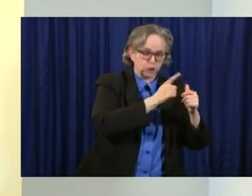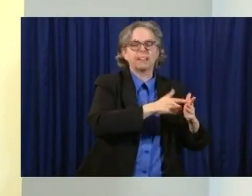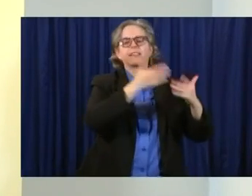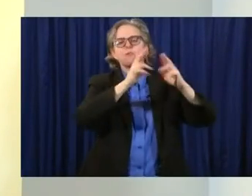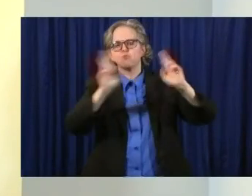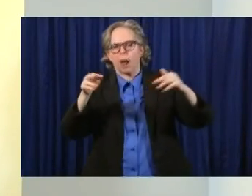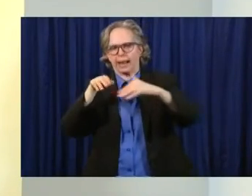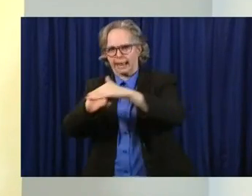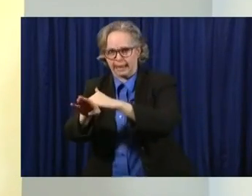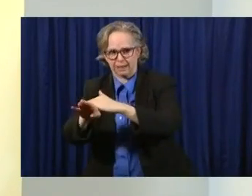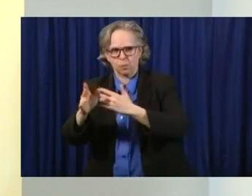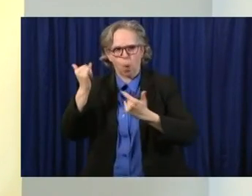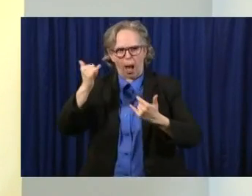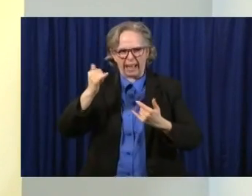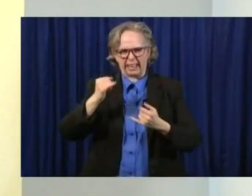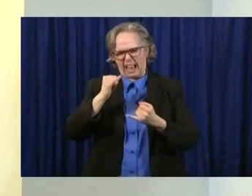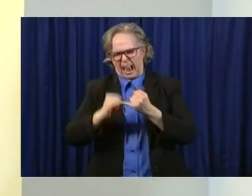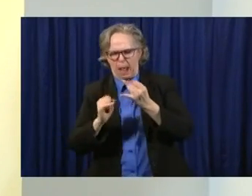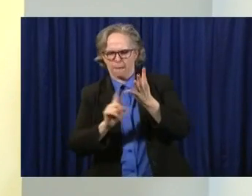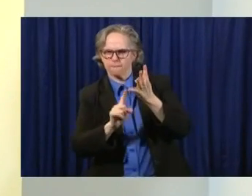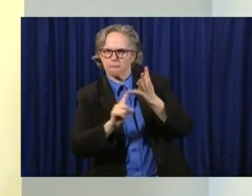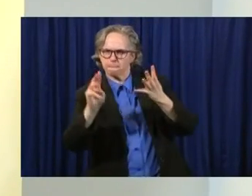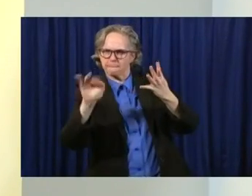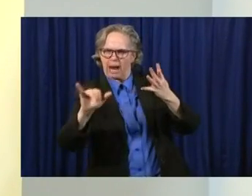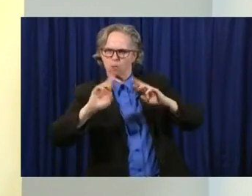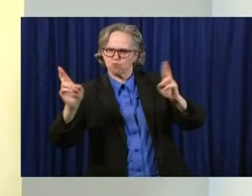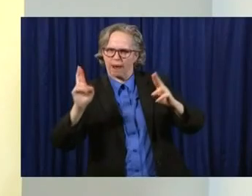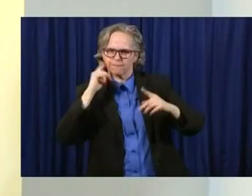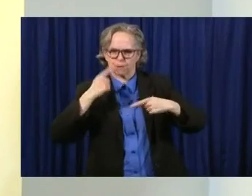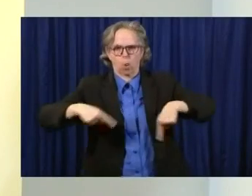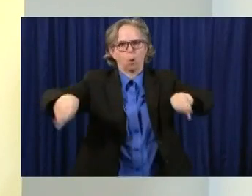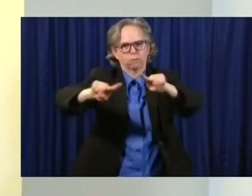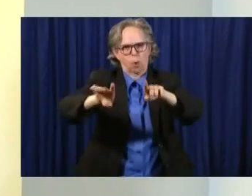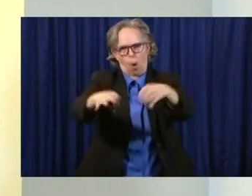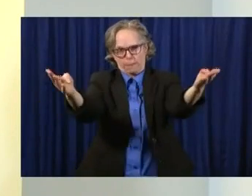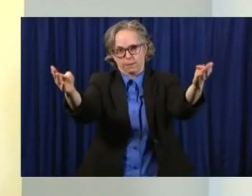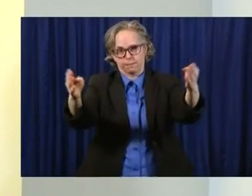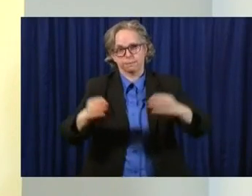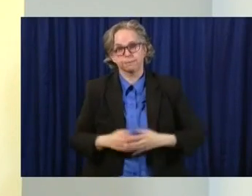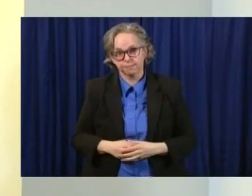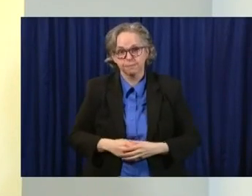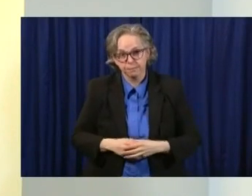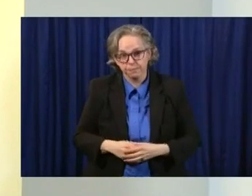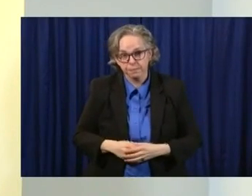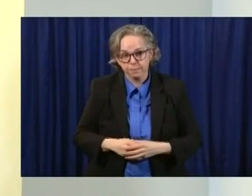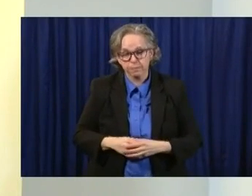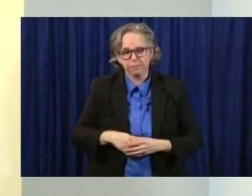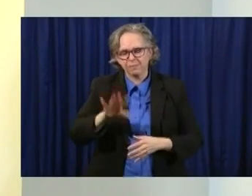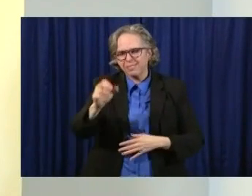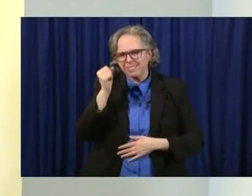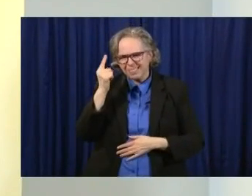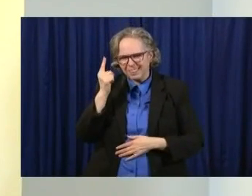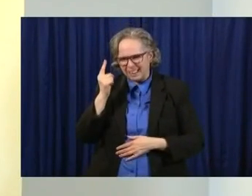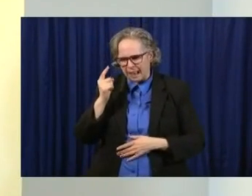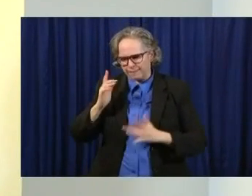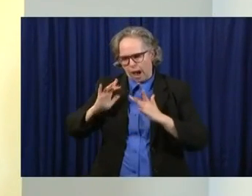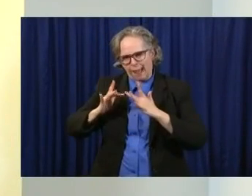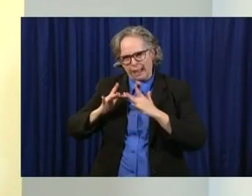we don't want large crowds. We don't want everybody rushing back. We are creating an online system to do that so that we have an orderly